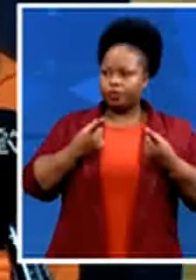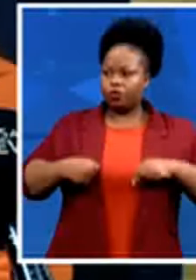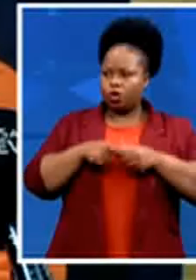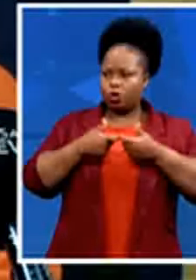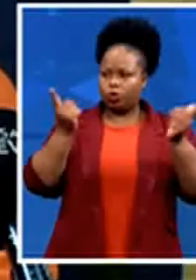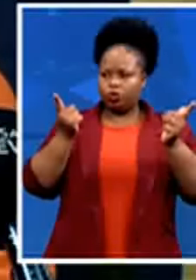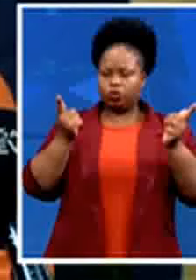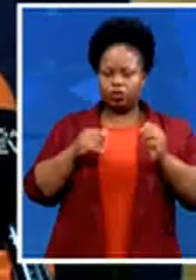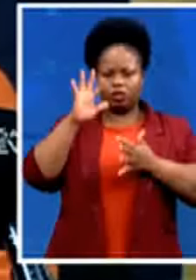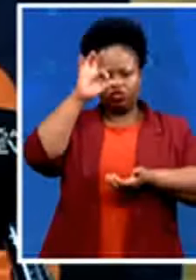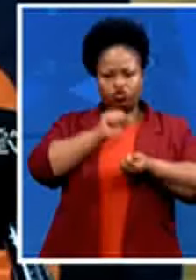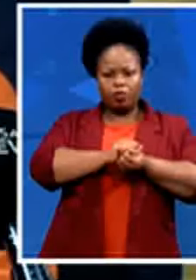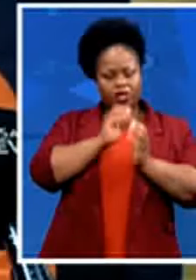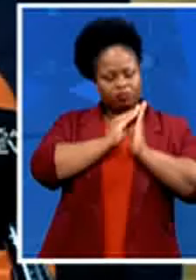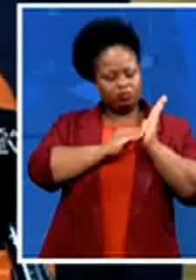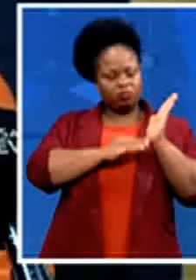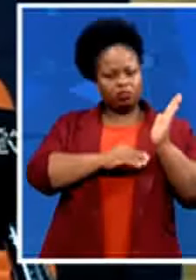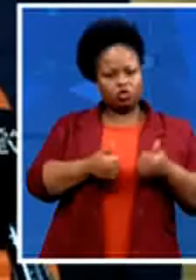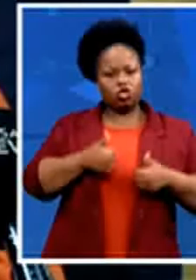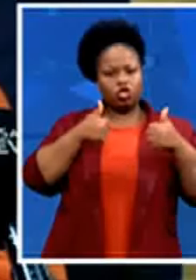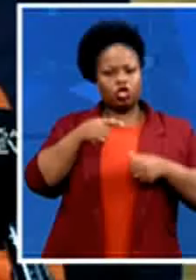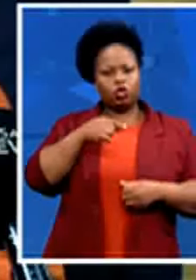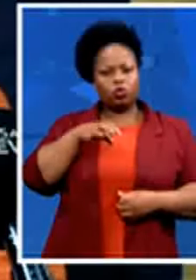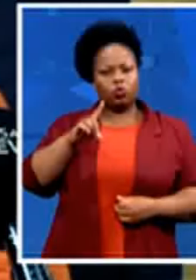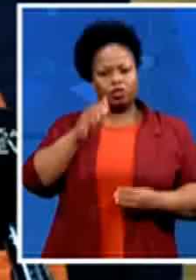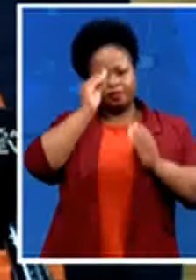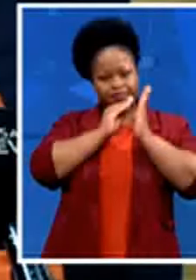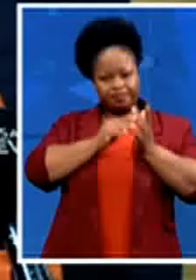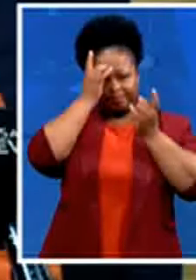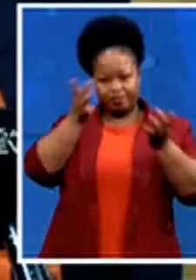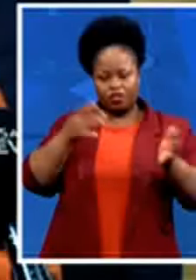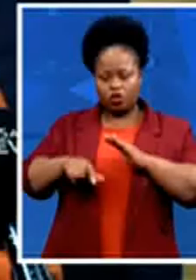good manifesto for the local government elections 2021